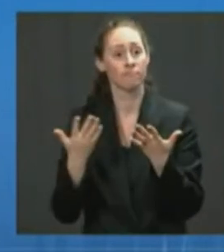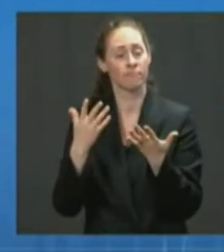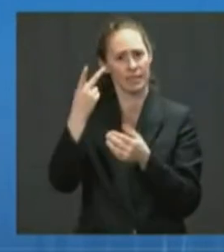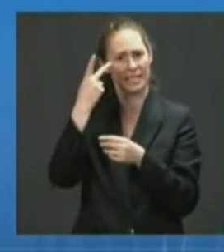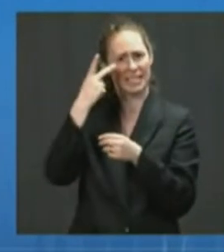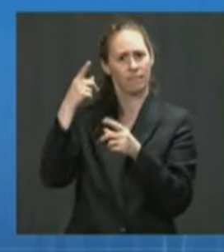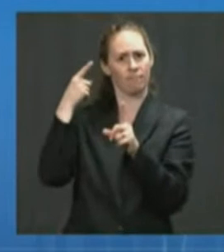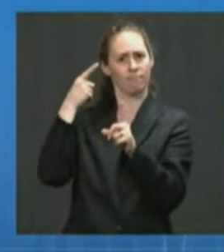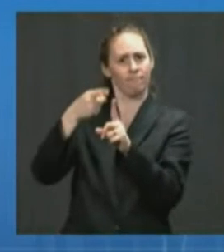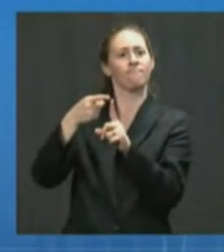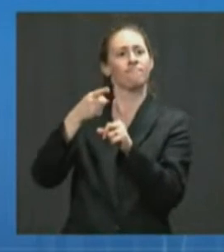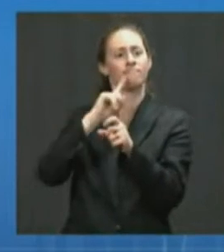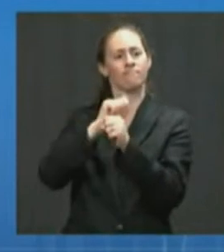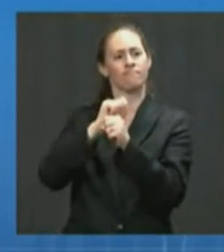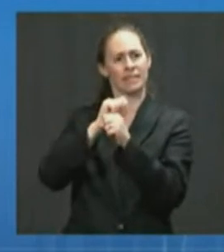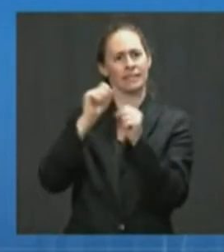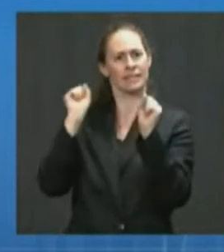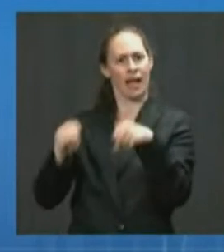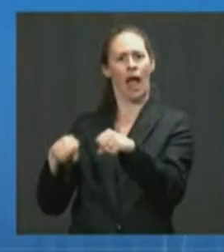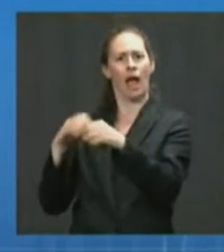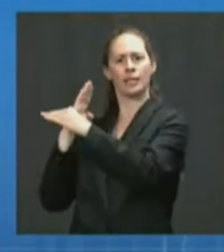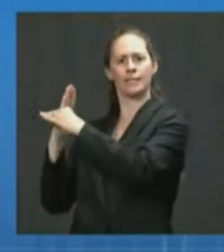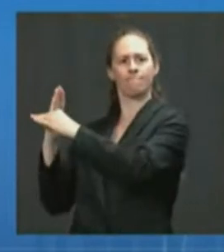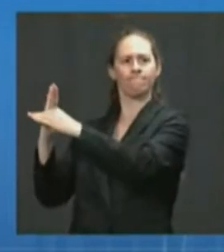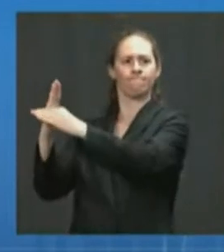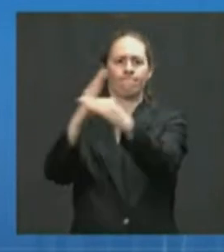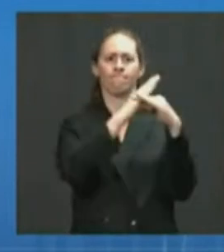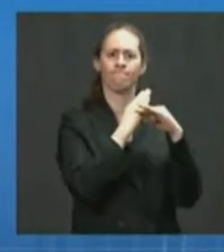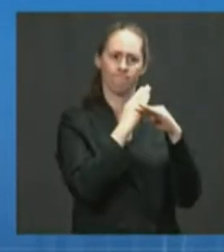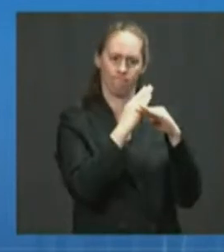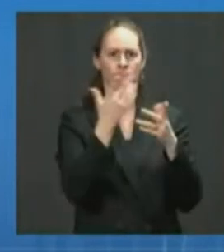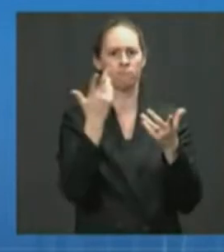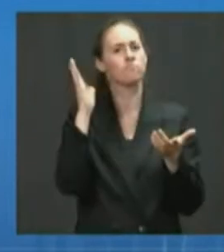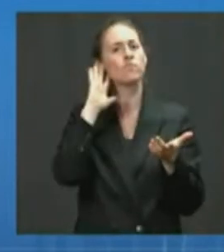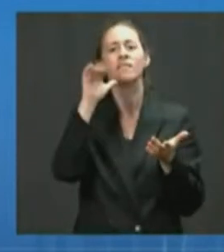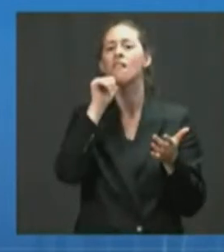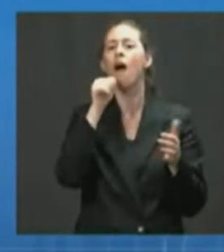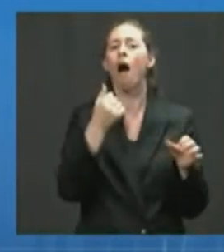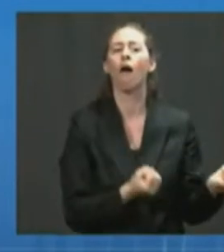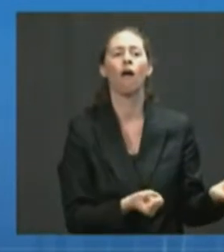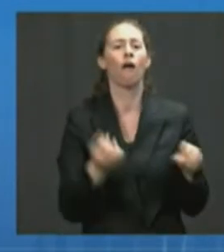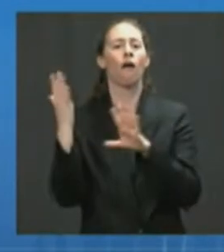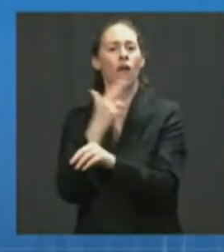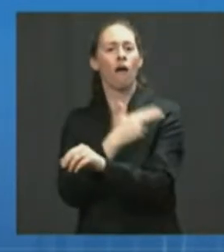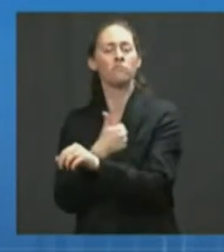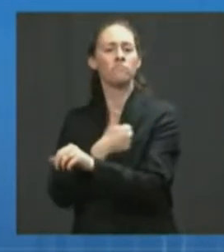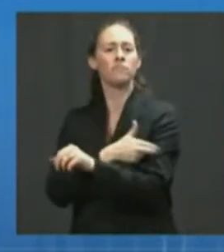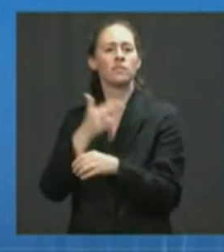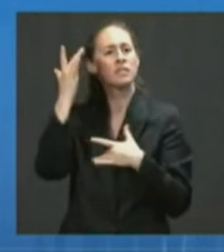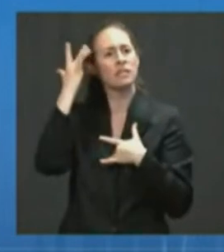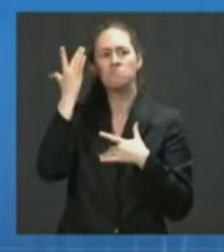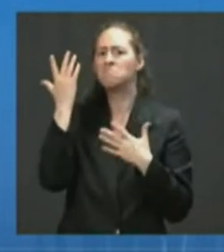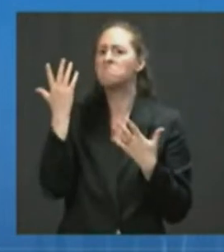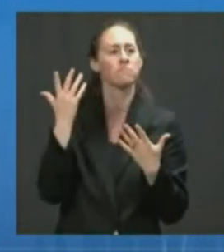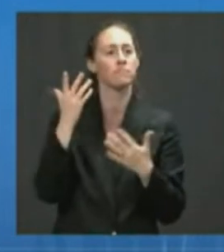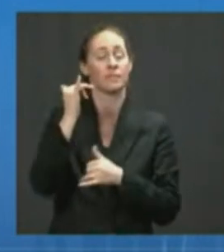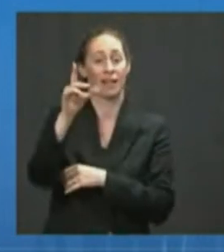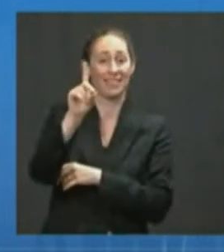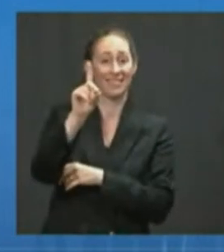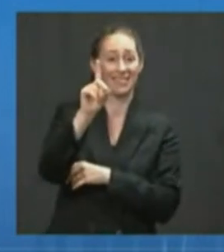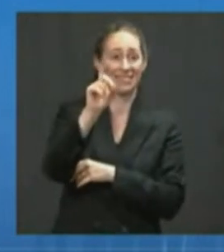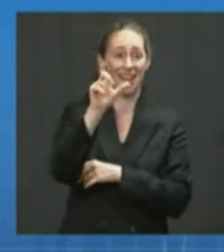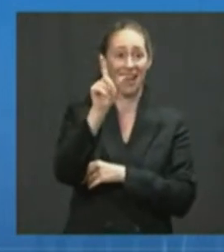serious disease leading to hospitalization and in some cases death. And since the Delta variant is, as Dr.